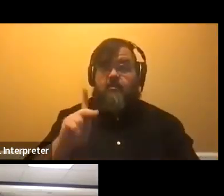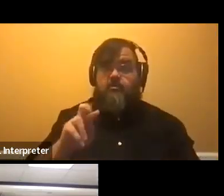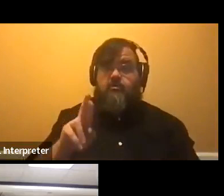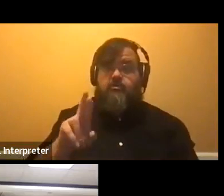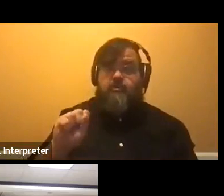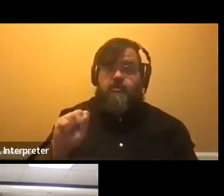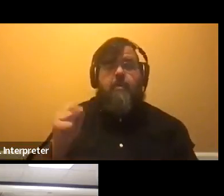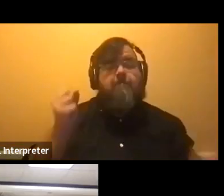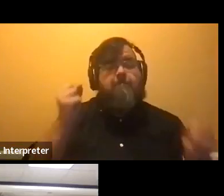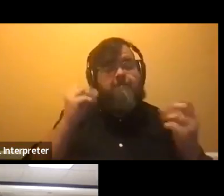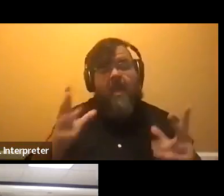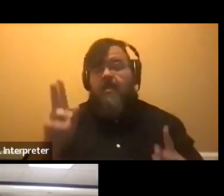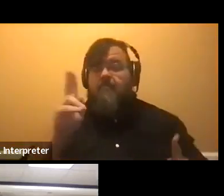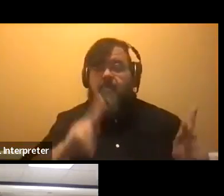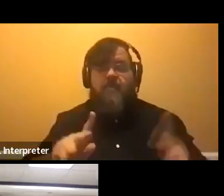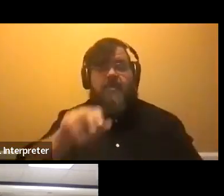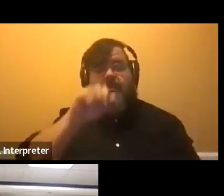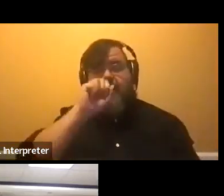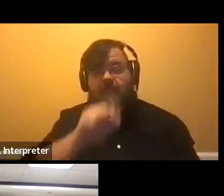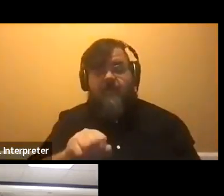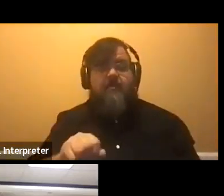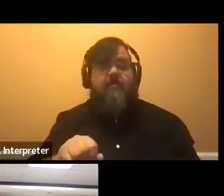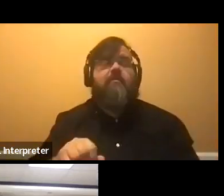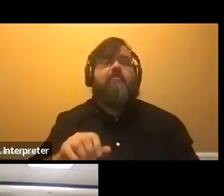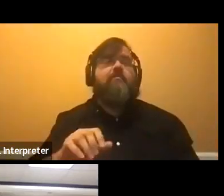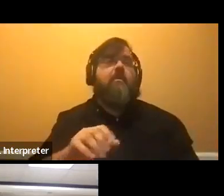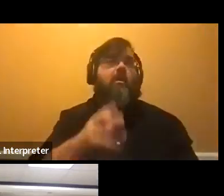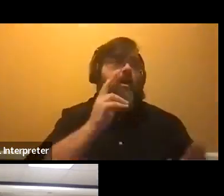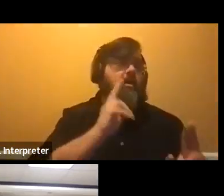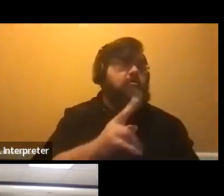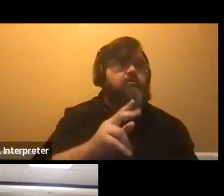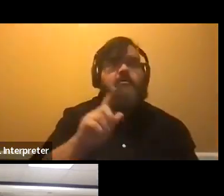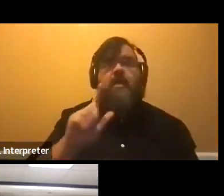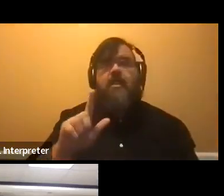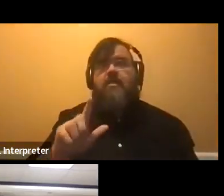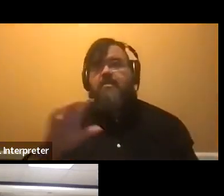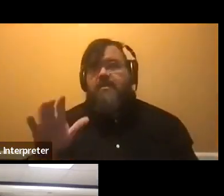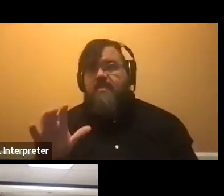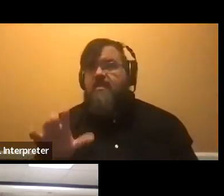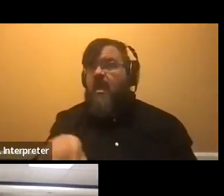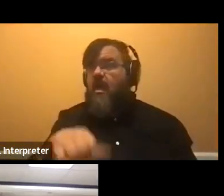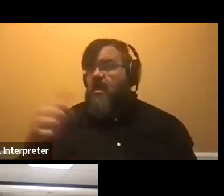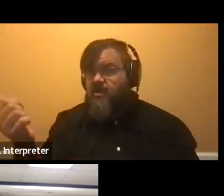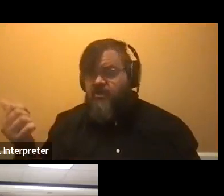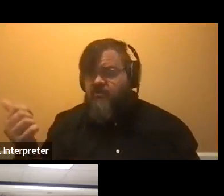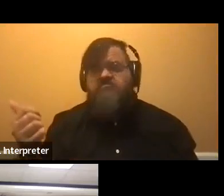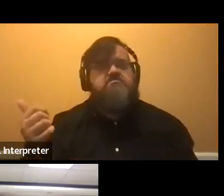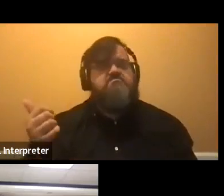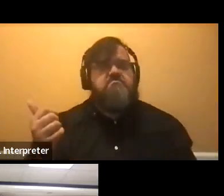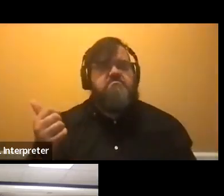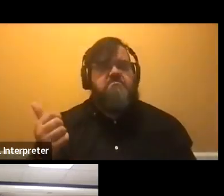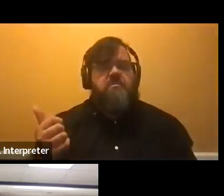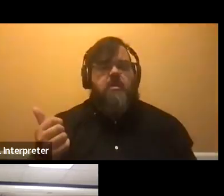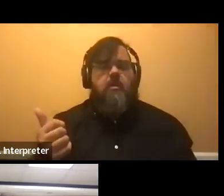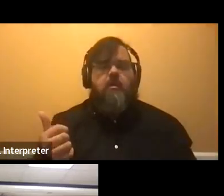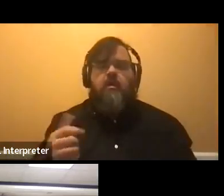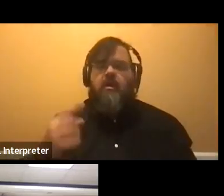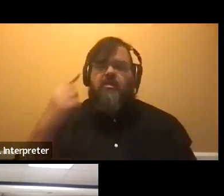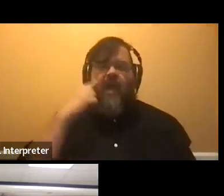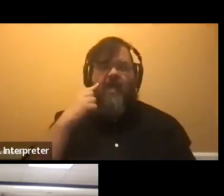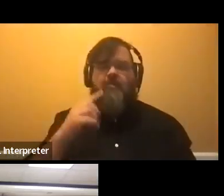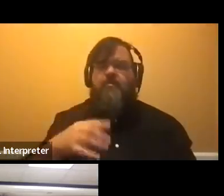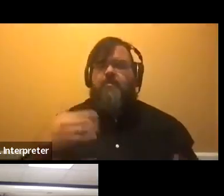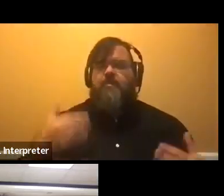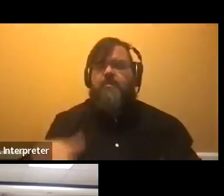in their LLCs, whether it be the honors one or other ones, they loved it. Um, it's a really good way to either be